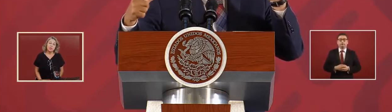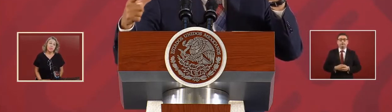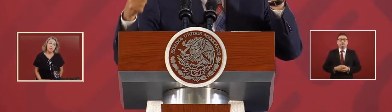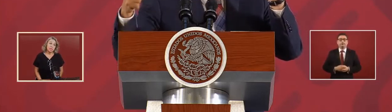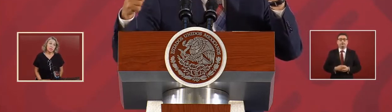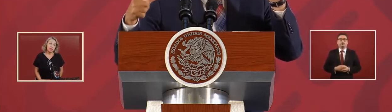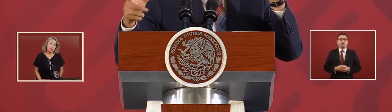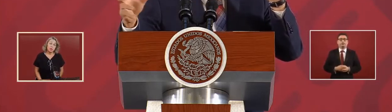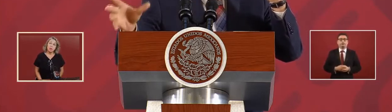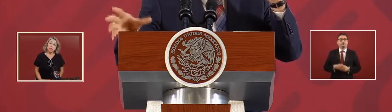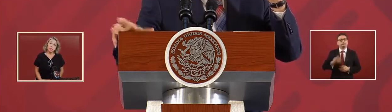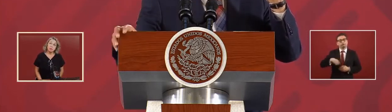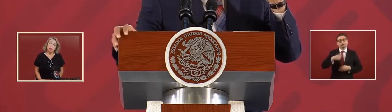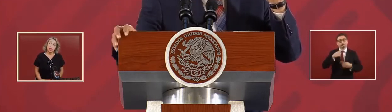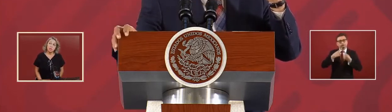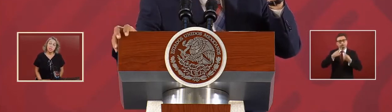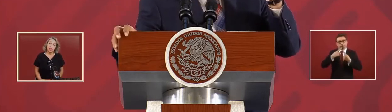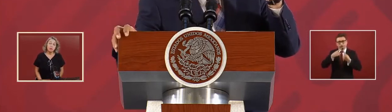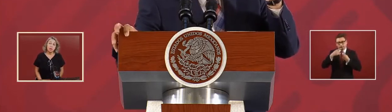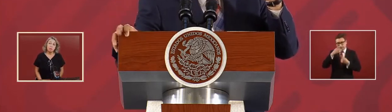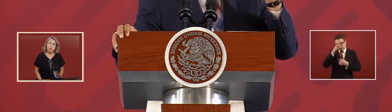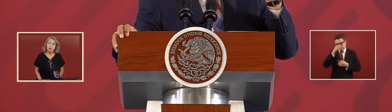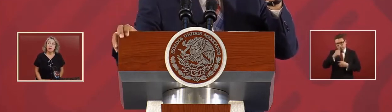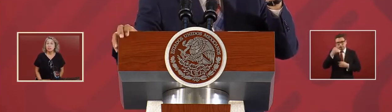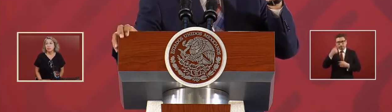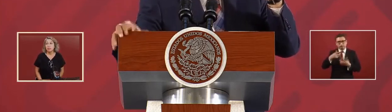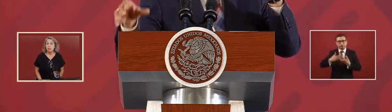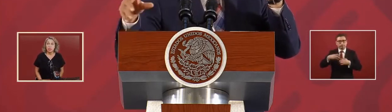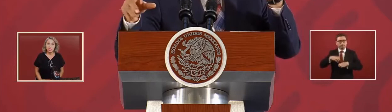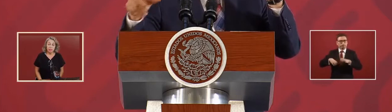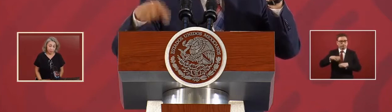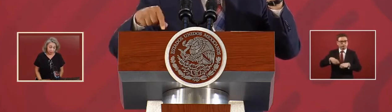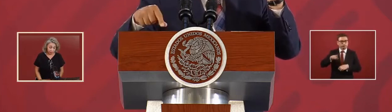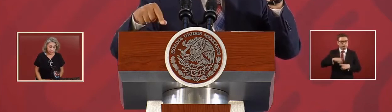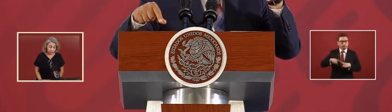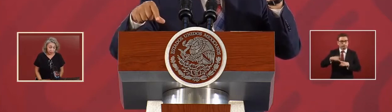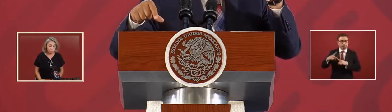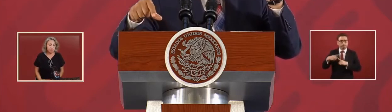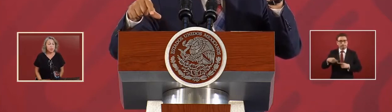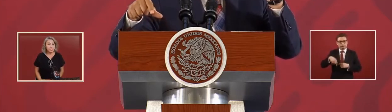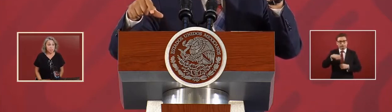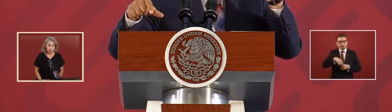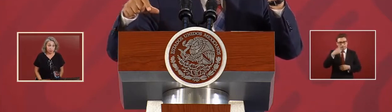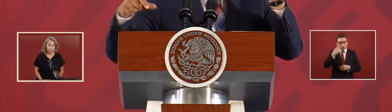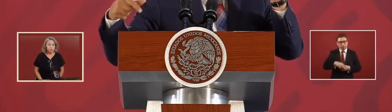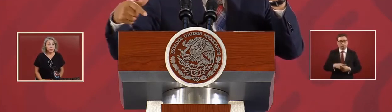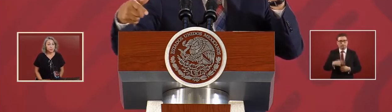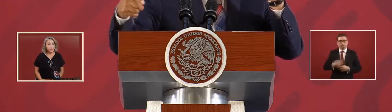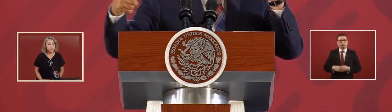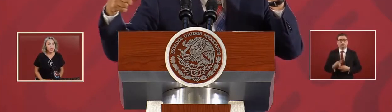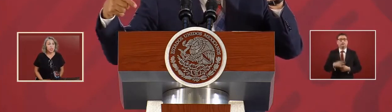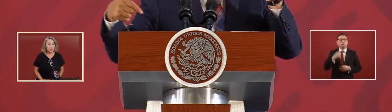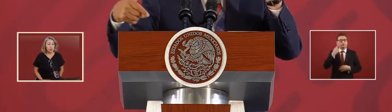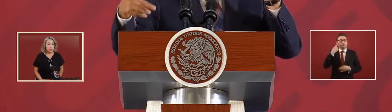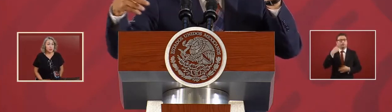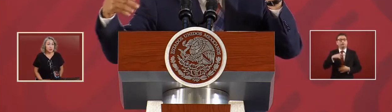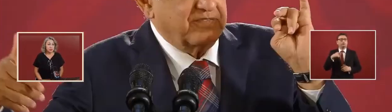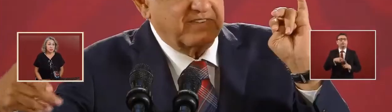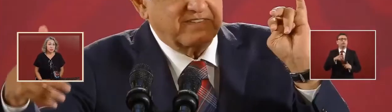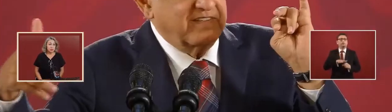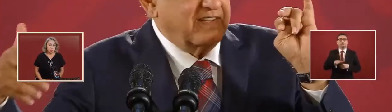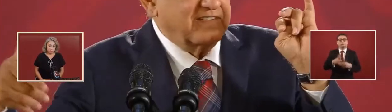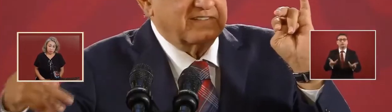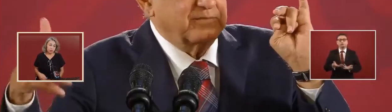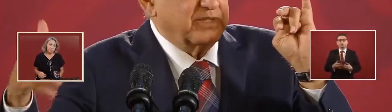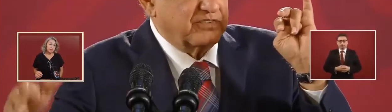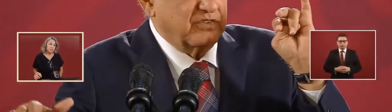is already being constituted for Mexico in order to give facilities for